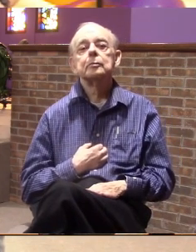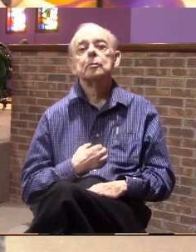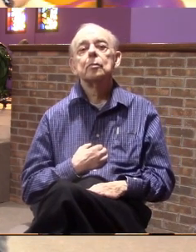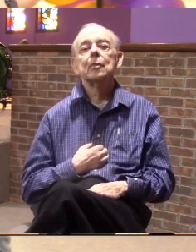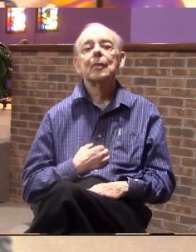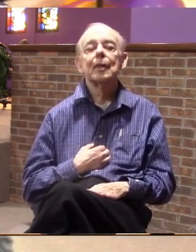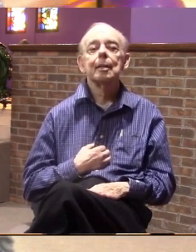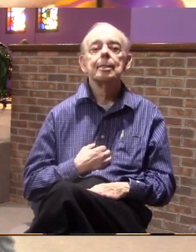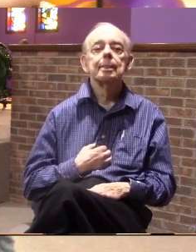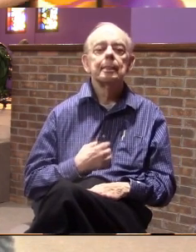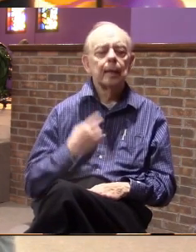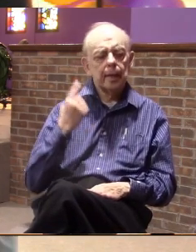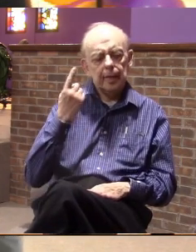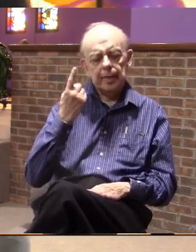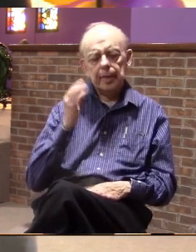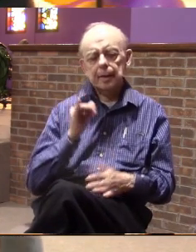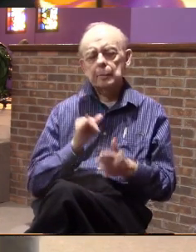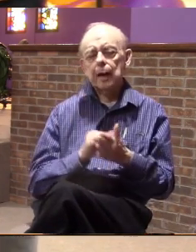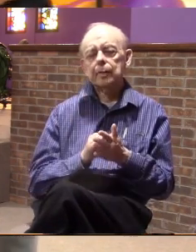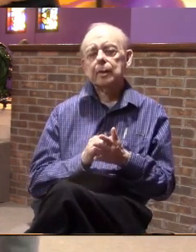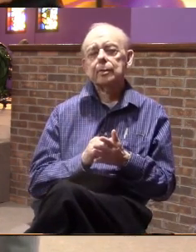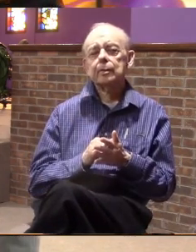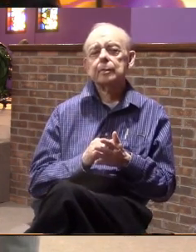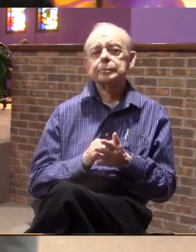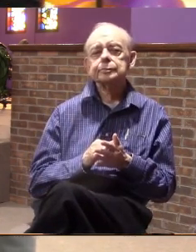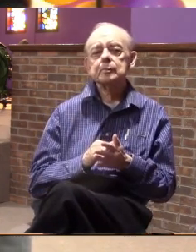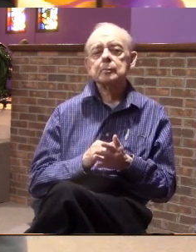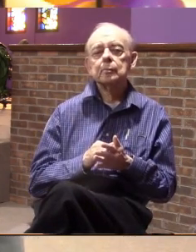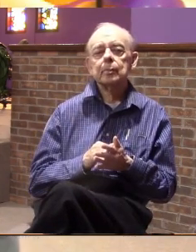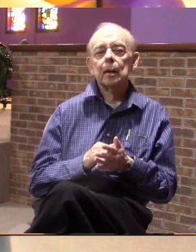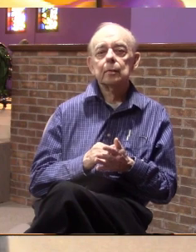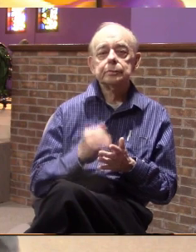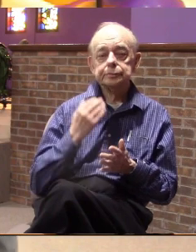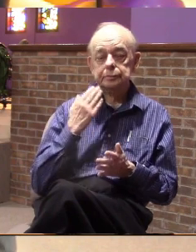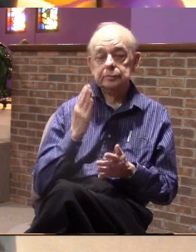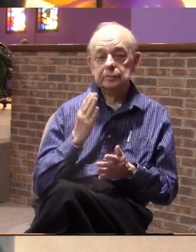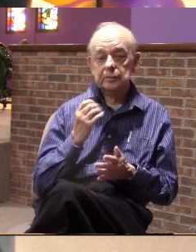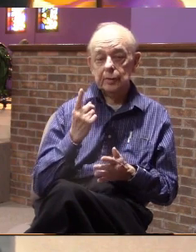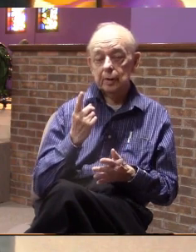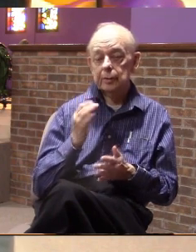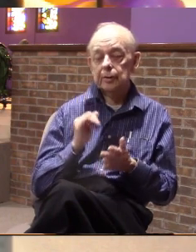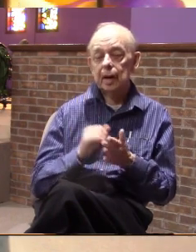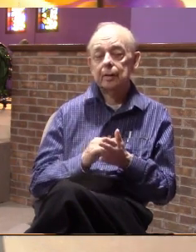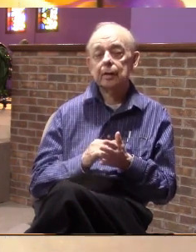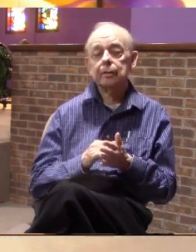and you think about this and I don't know if you realize